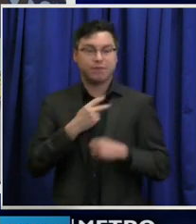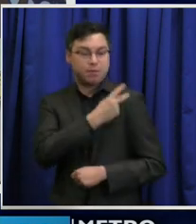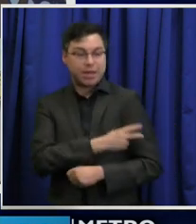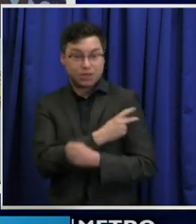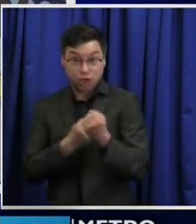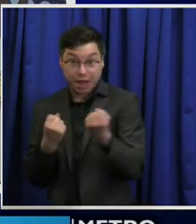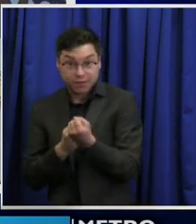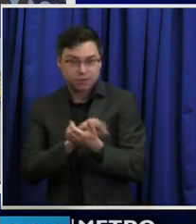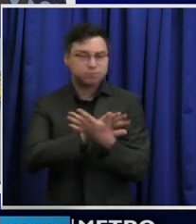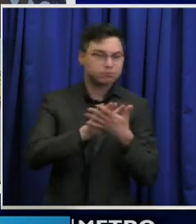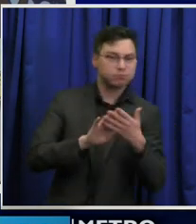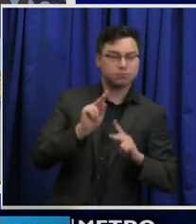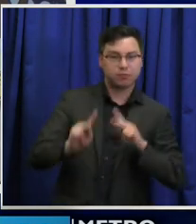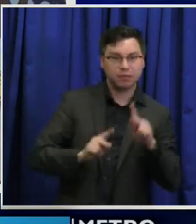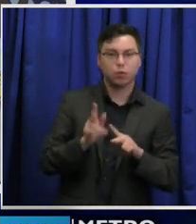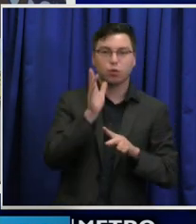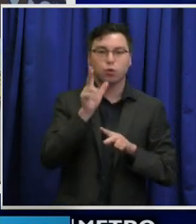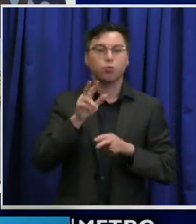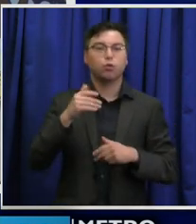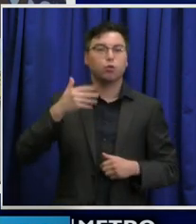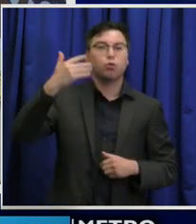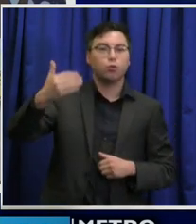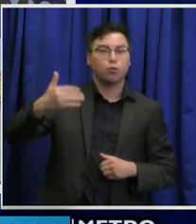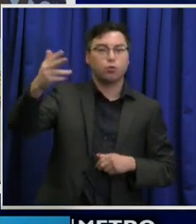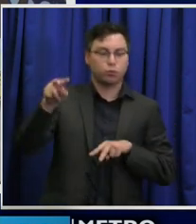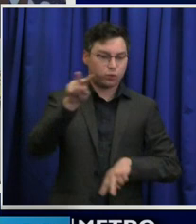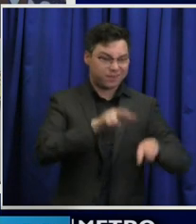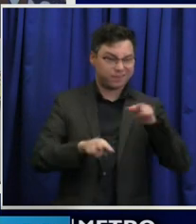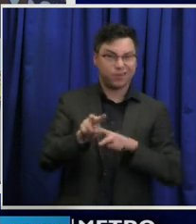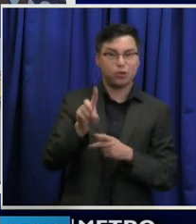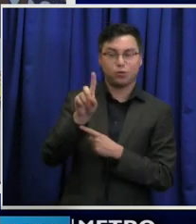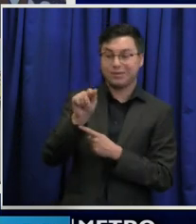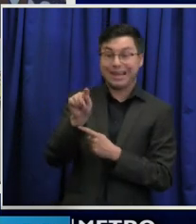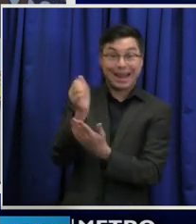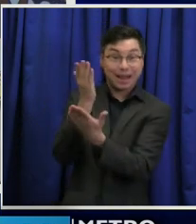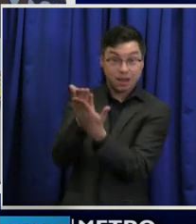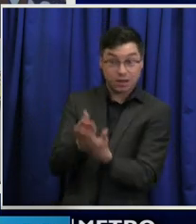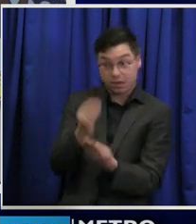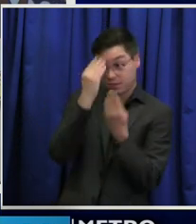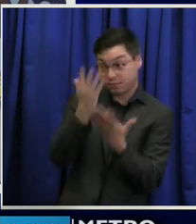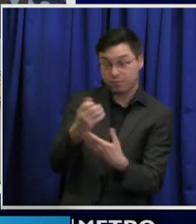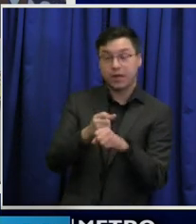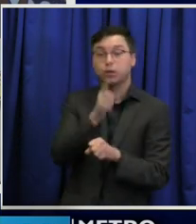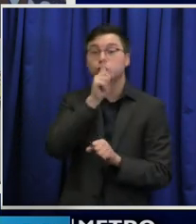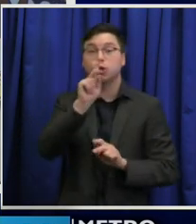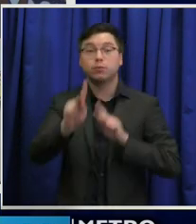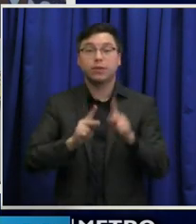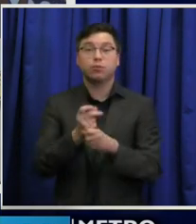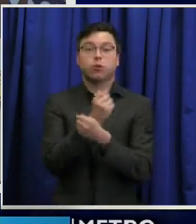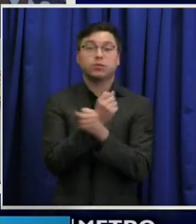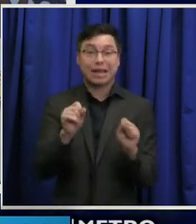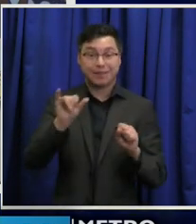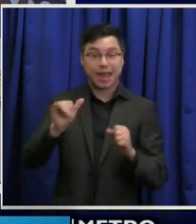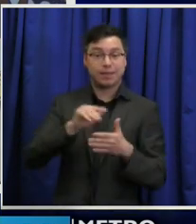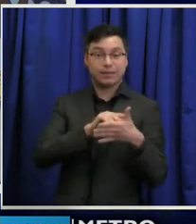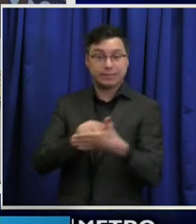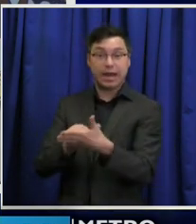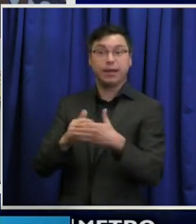who periodically review the data and make sure that people are safe and that the study is progressing as planned.